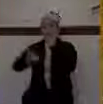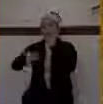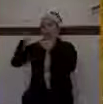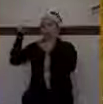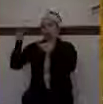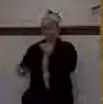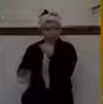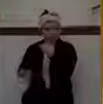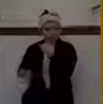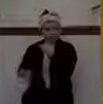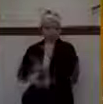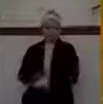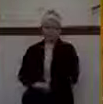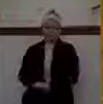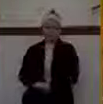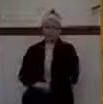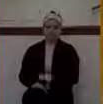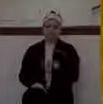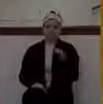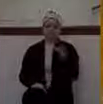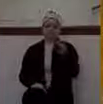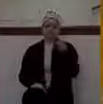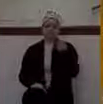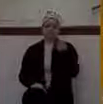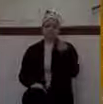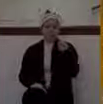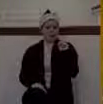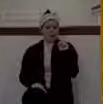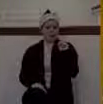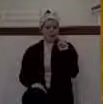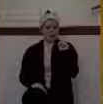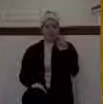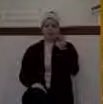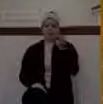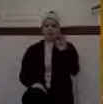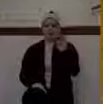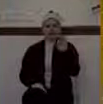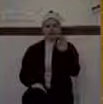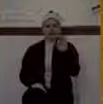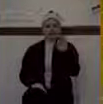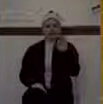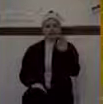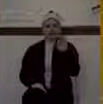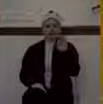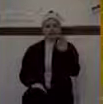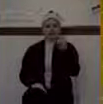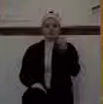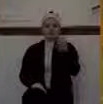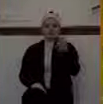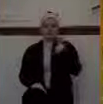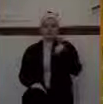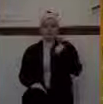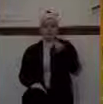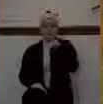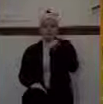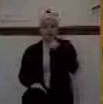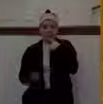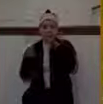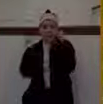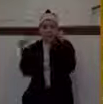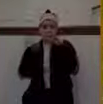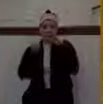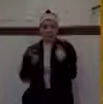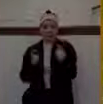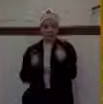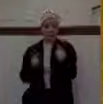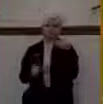this, If we say that we have no sin, we deceive ourselves. A lot of times we, rather than dealing with sin in our life, we want to